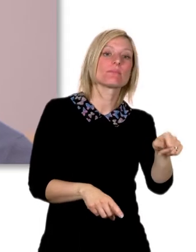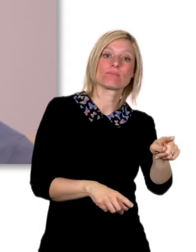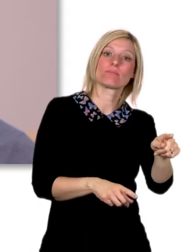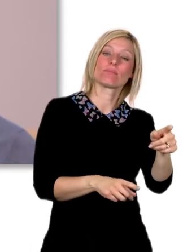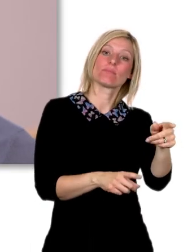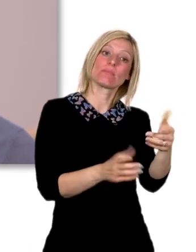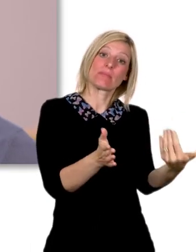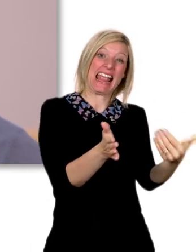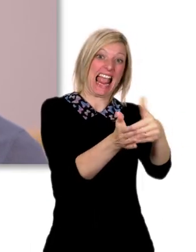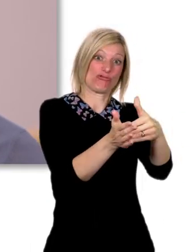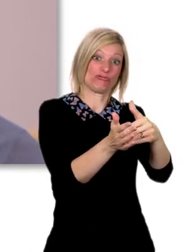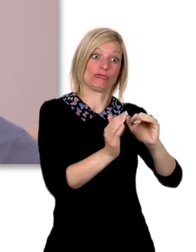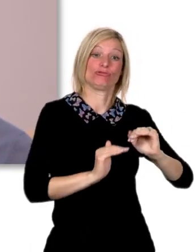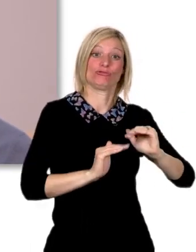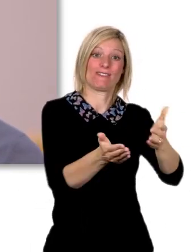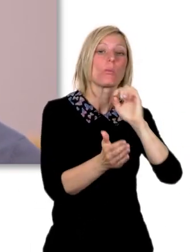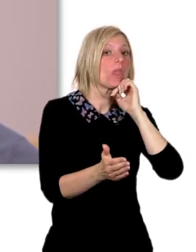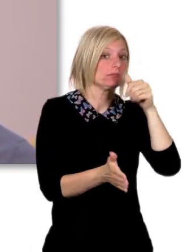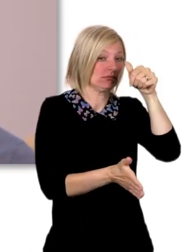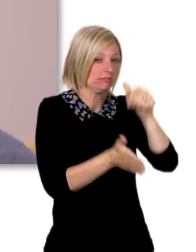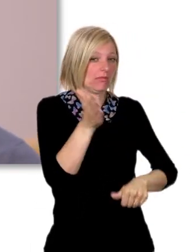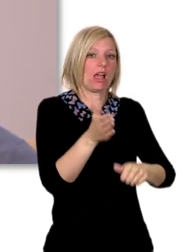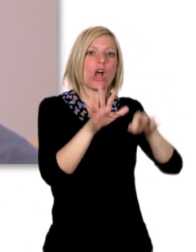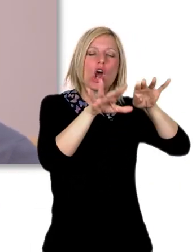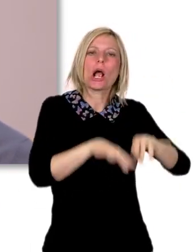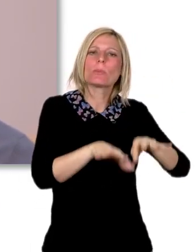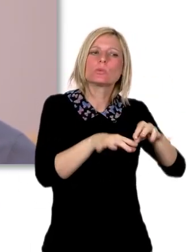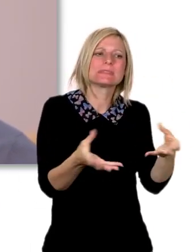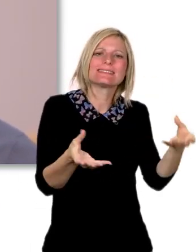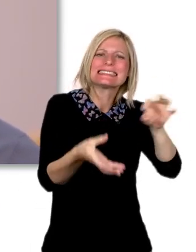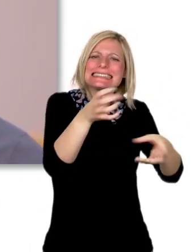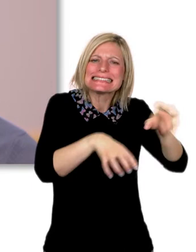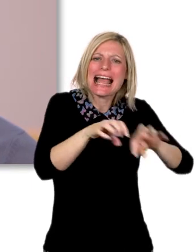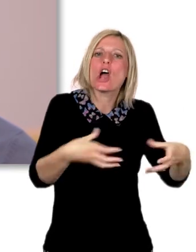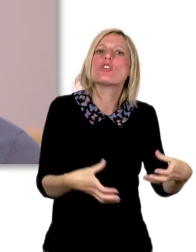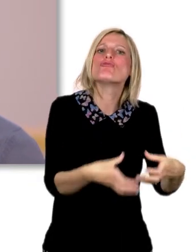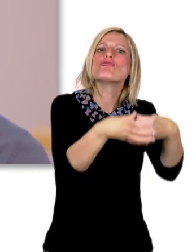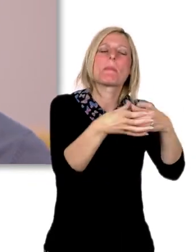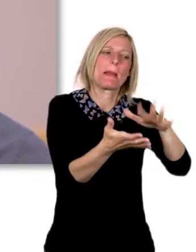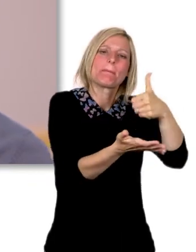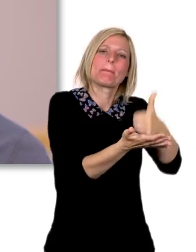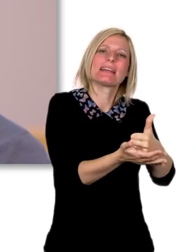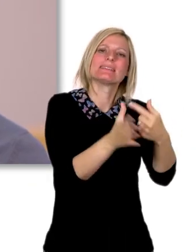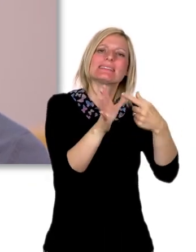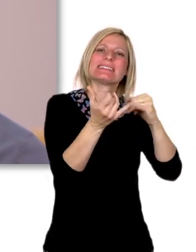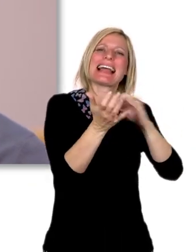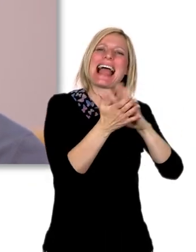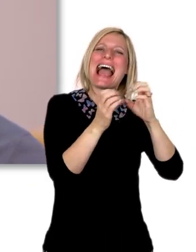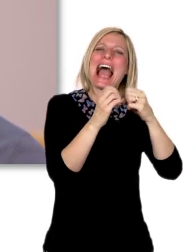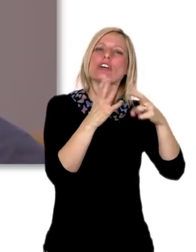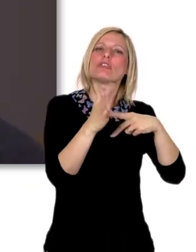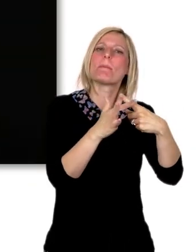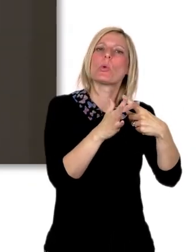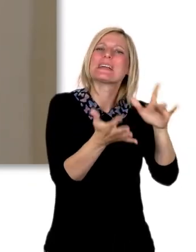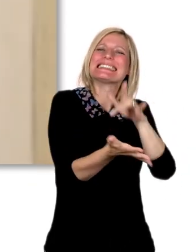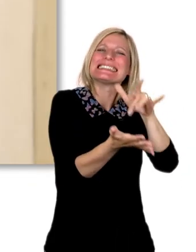And in addition to that we've also, we'll be starting a computer science group which will be based at the Ashwan Centre on the Kingsway